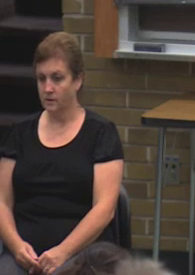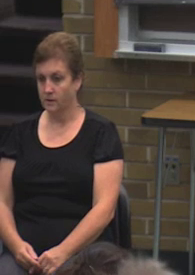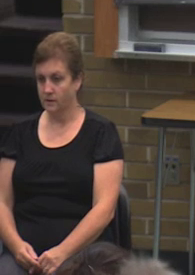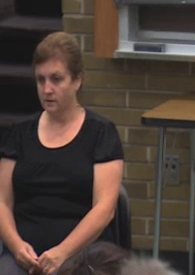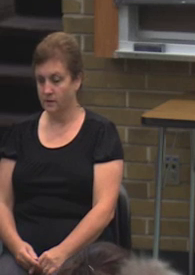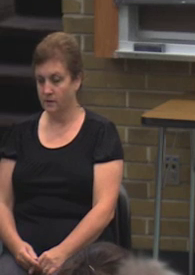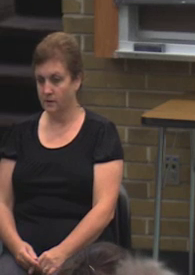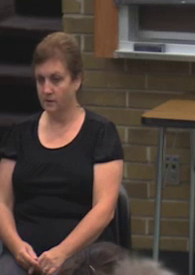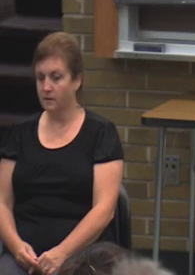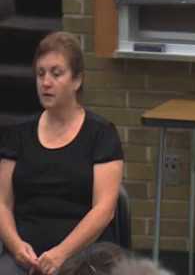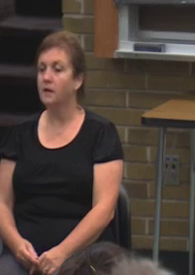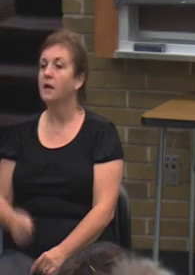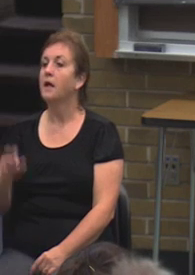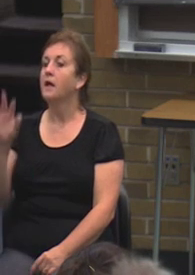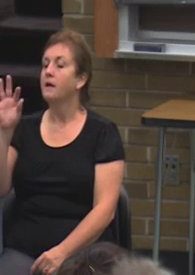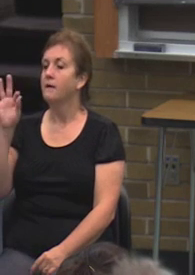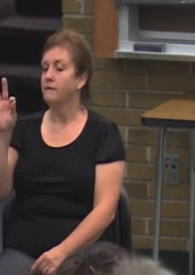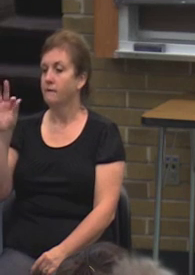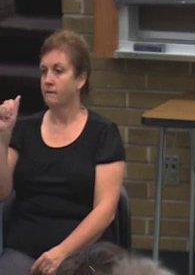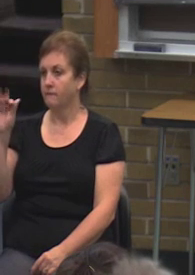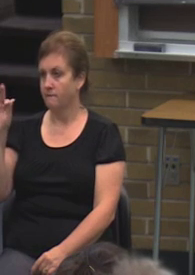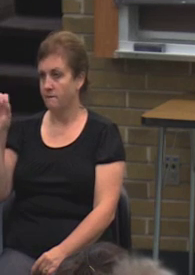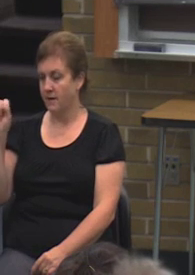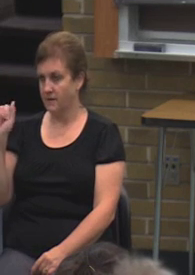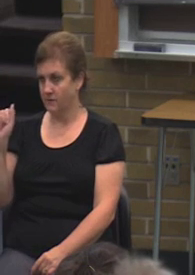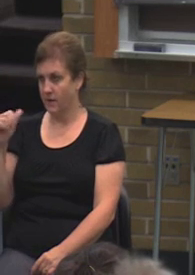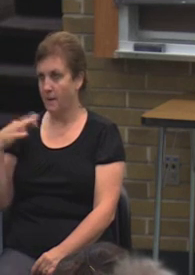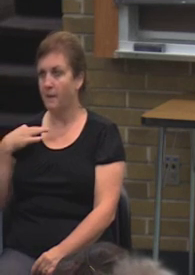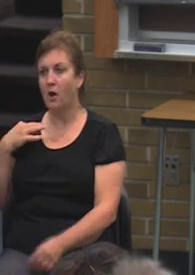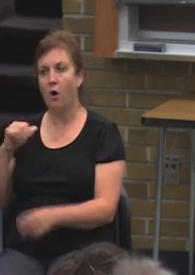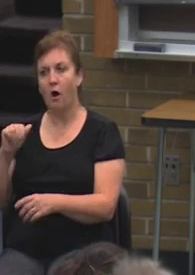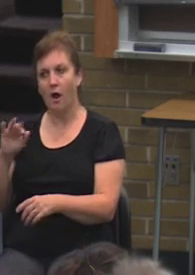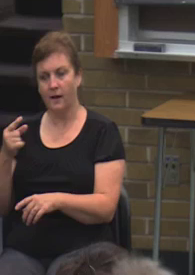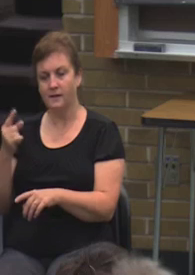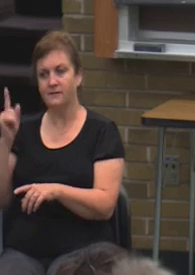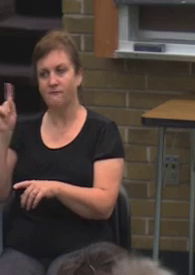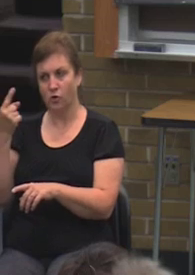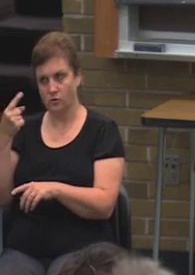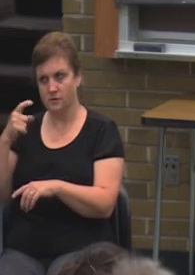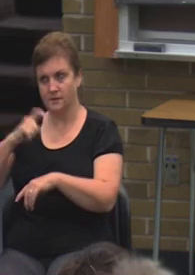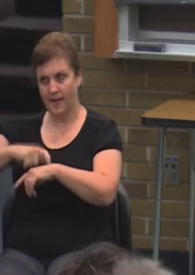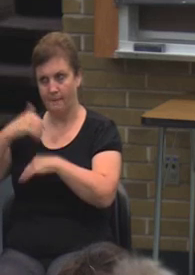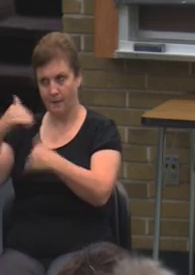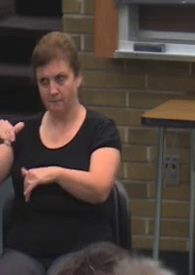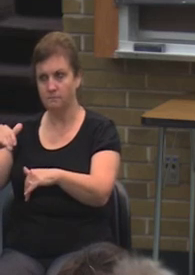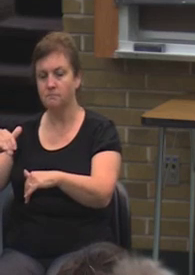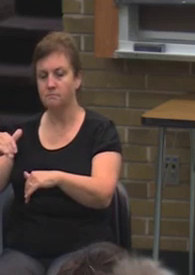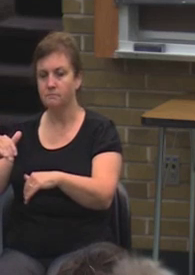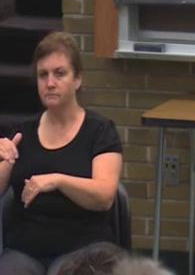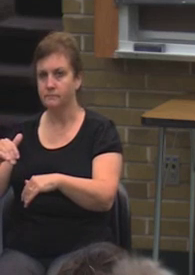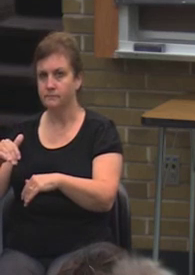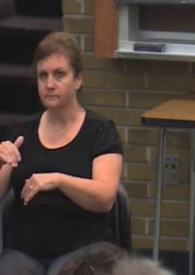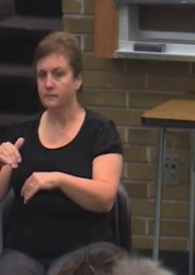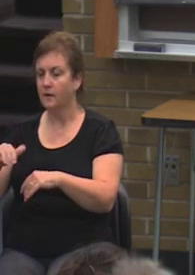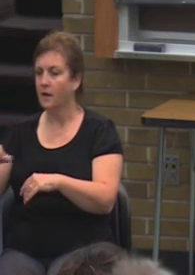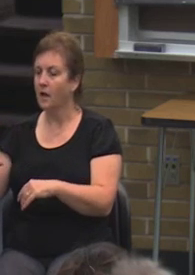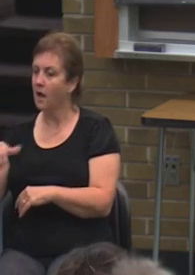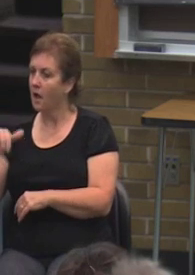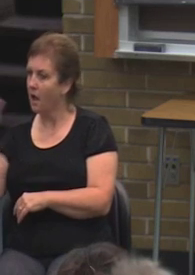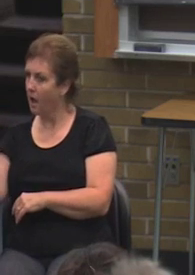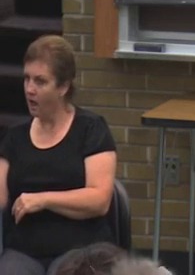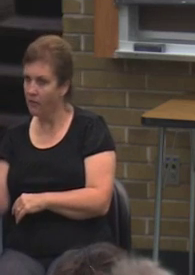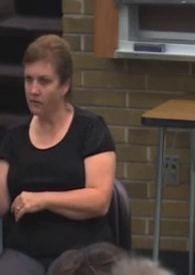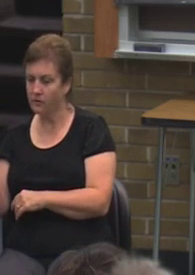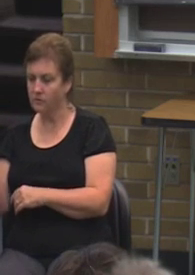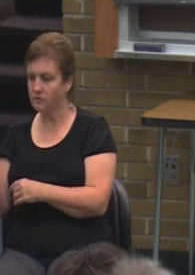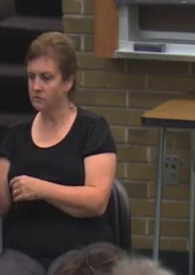In regards to the FAFSA application, that is August the 1st. As far as any documents that are related to